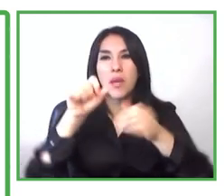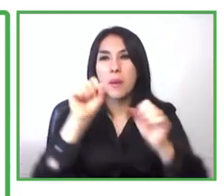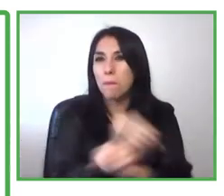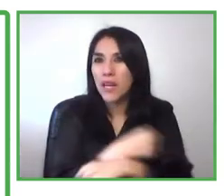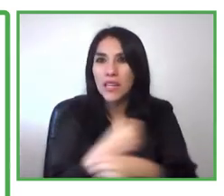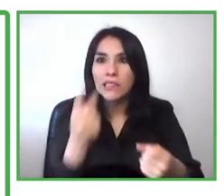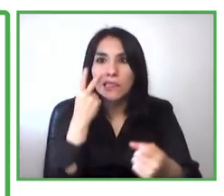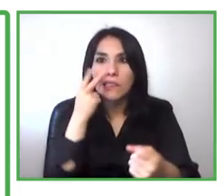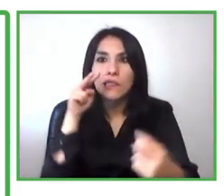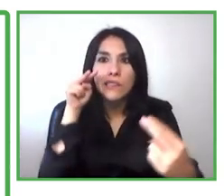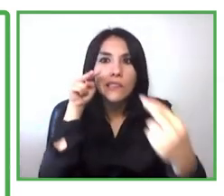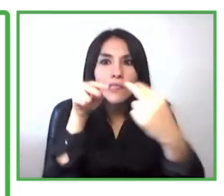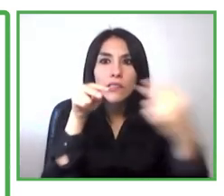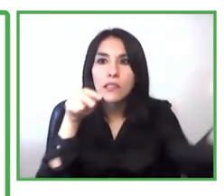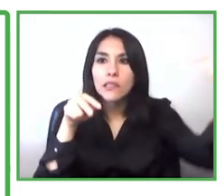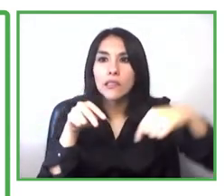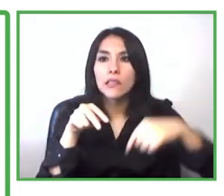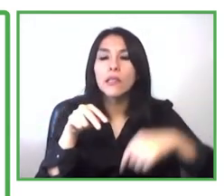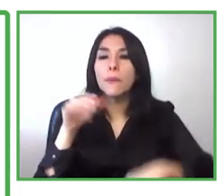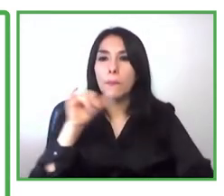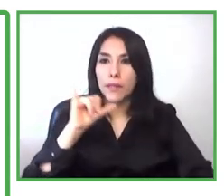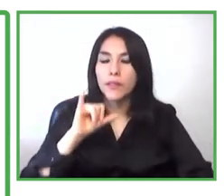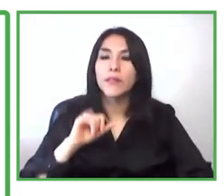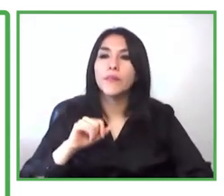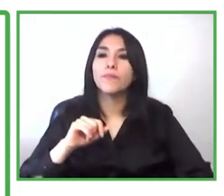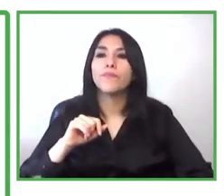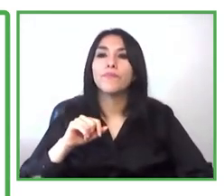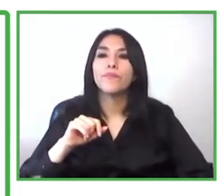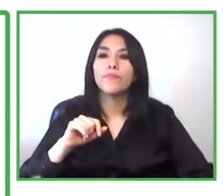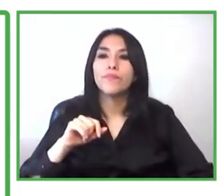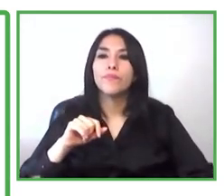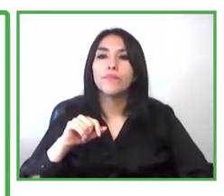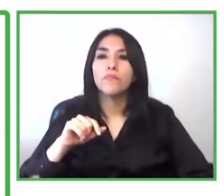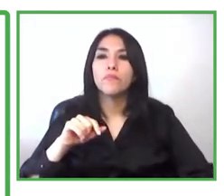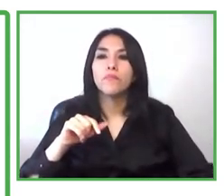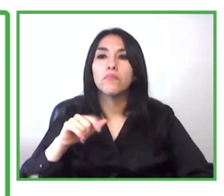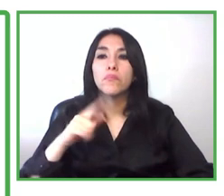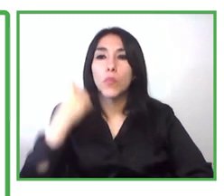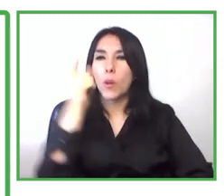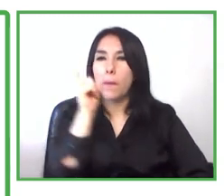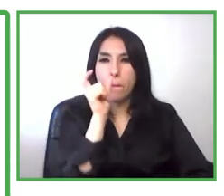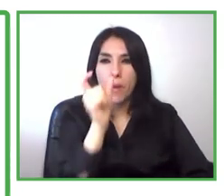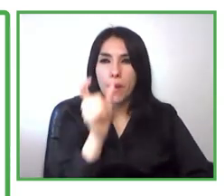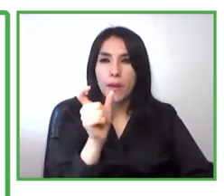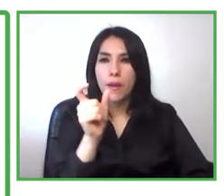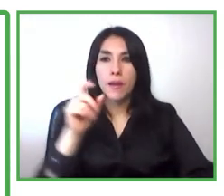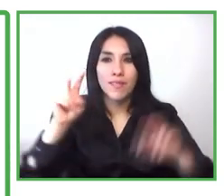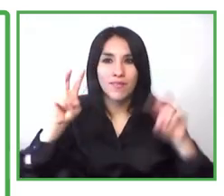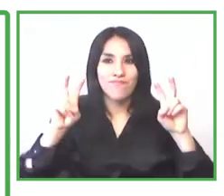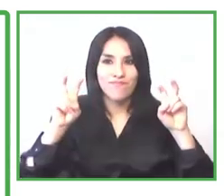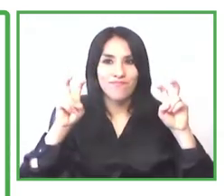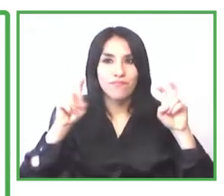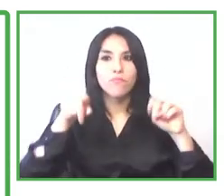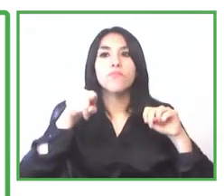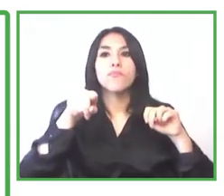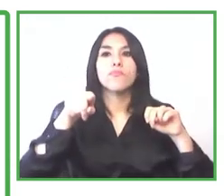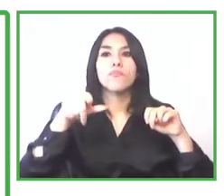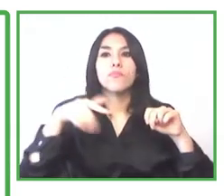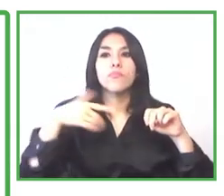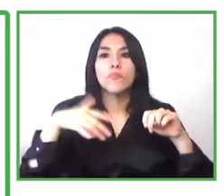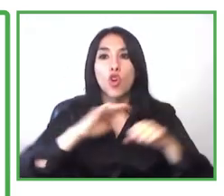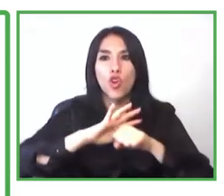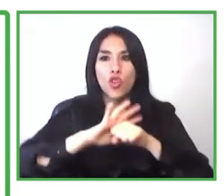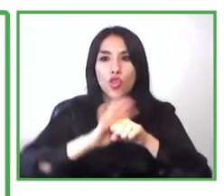uh pandemic uh you know uh with lockdown and uh also people avoiding